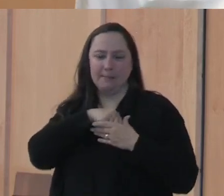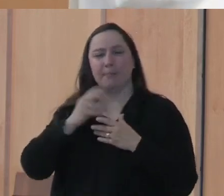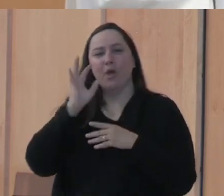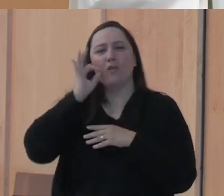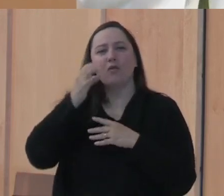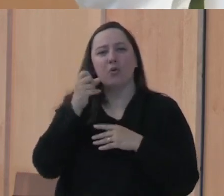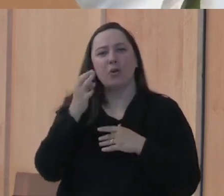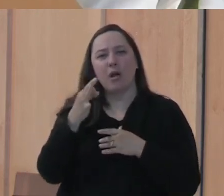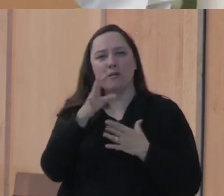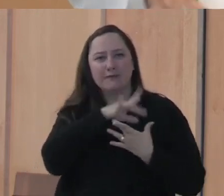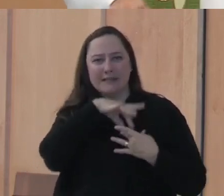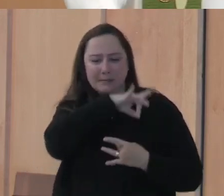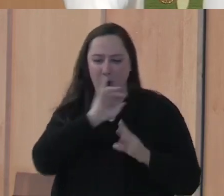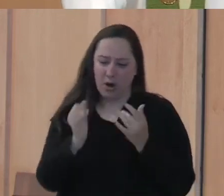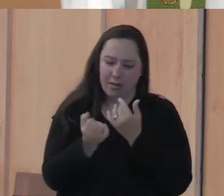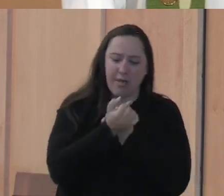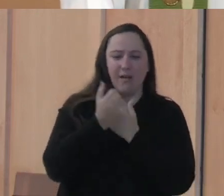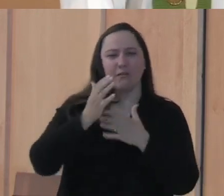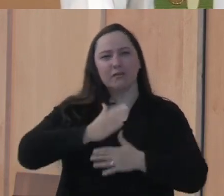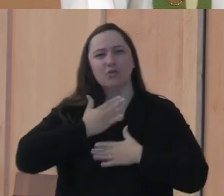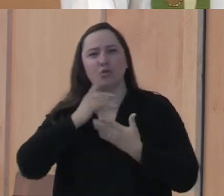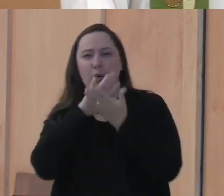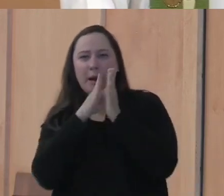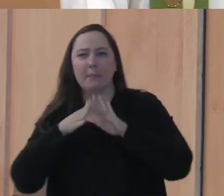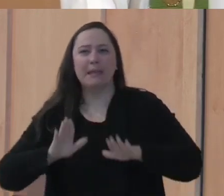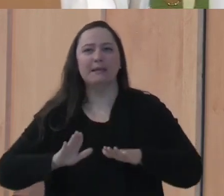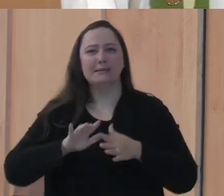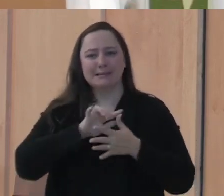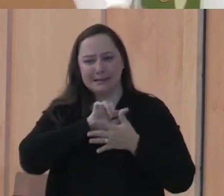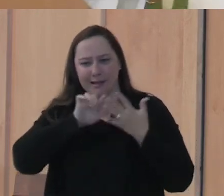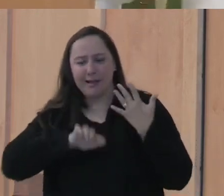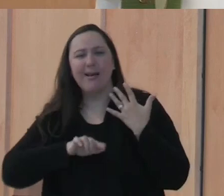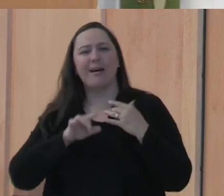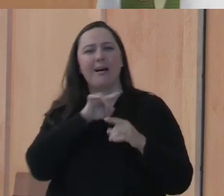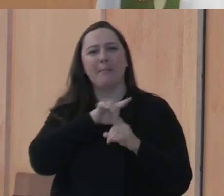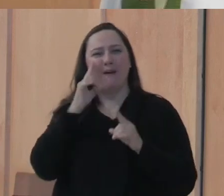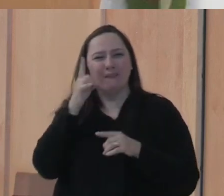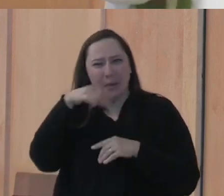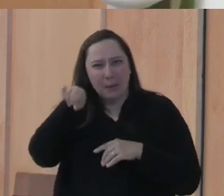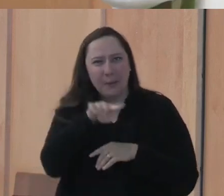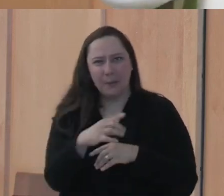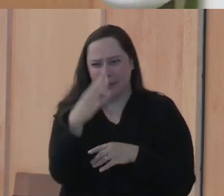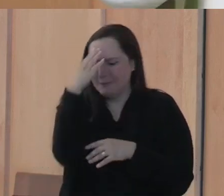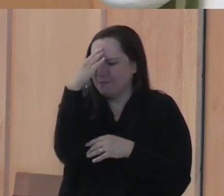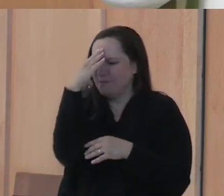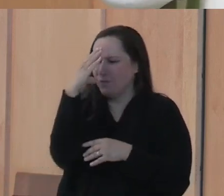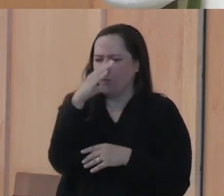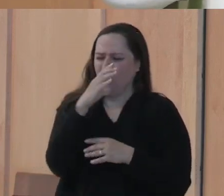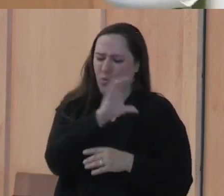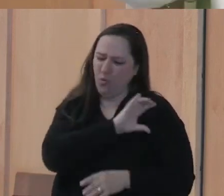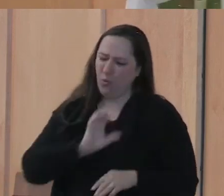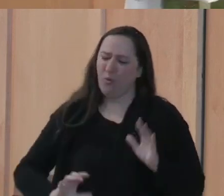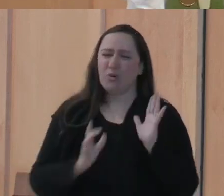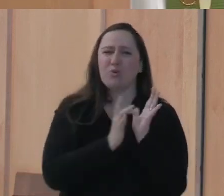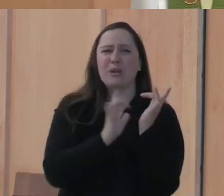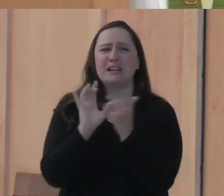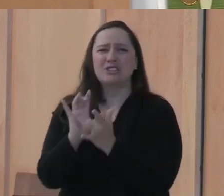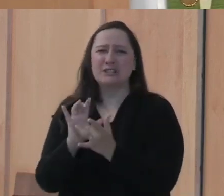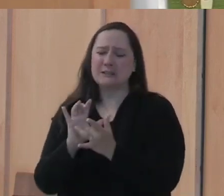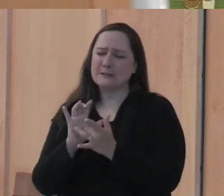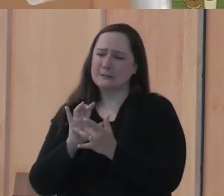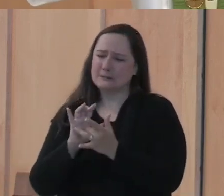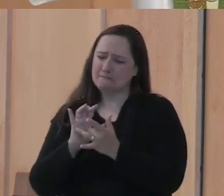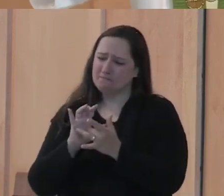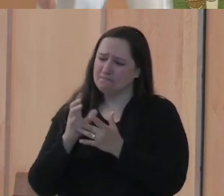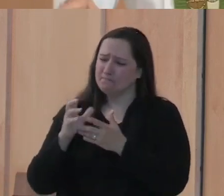fruit of the spirit is love and joy and peace. That for you, you know Christ Jesus as the one who died for you, who took all your sins